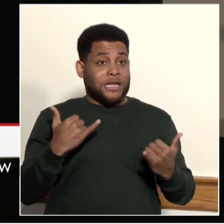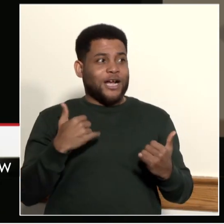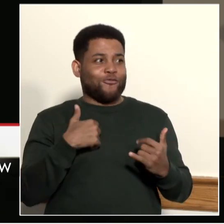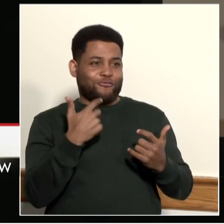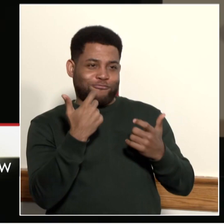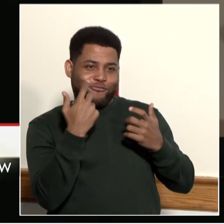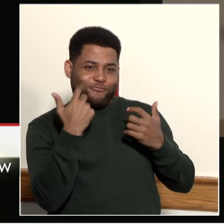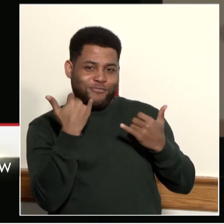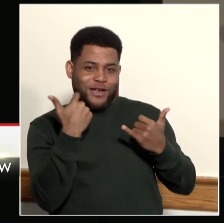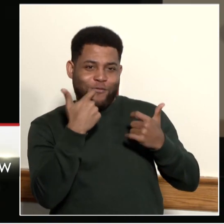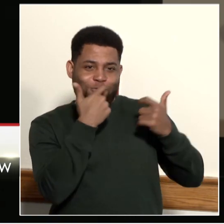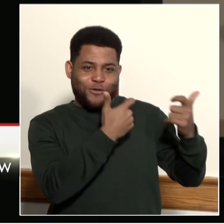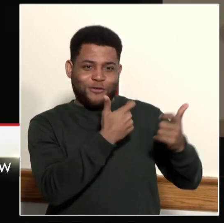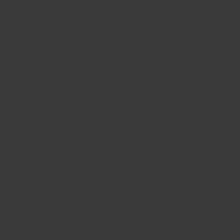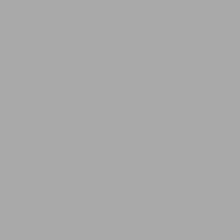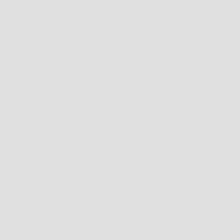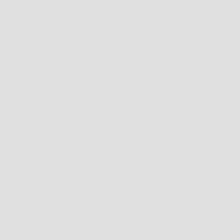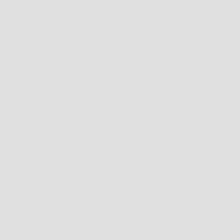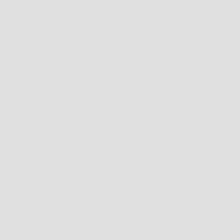amazing video. Thank you.